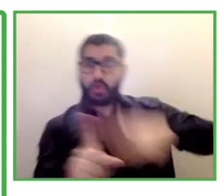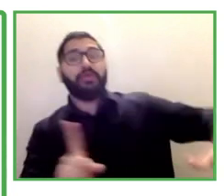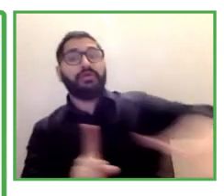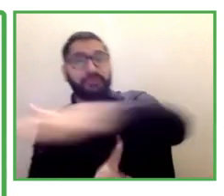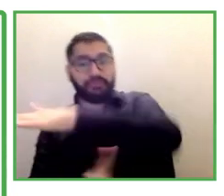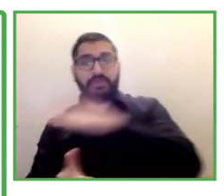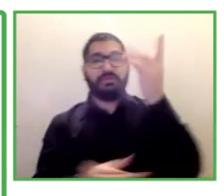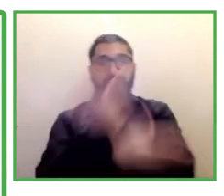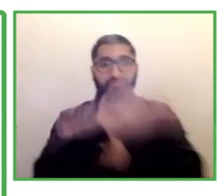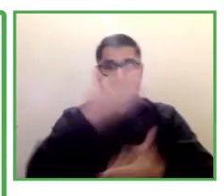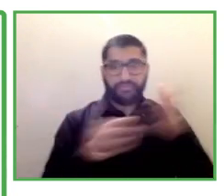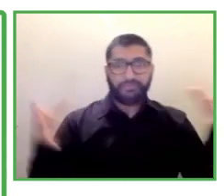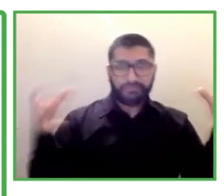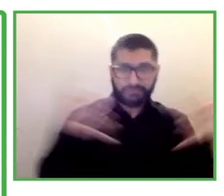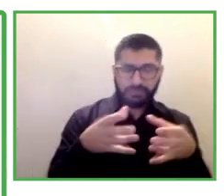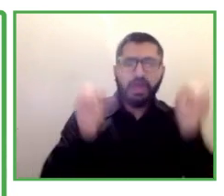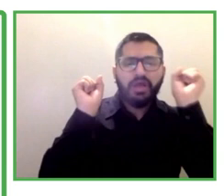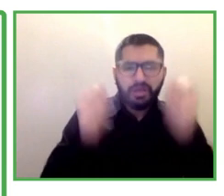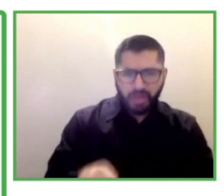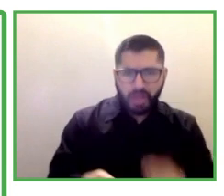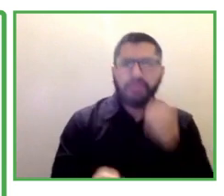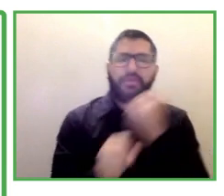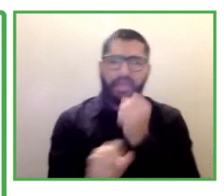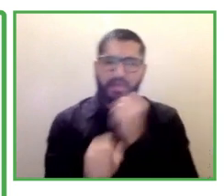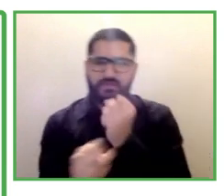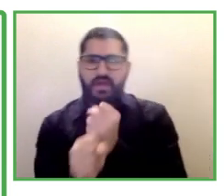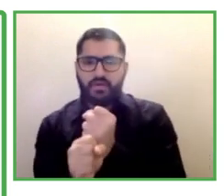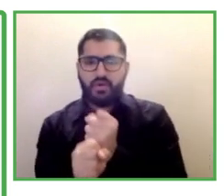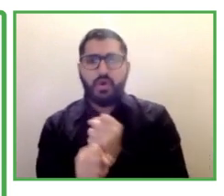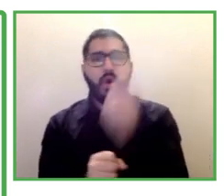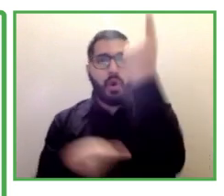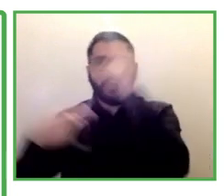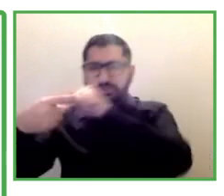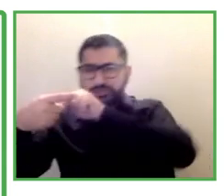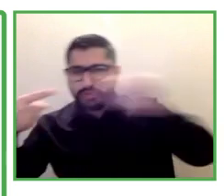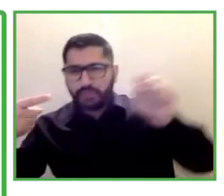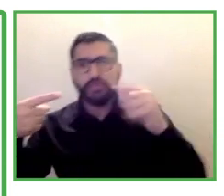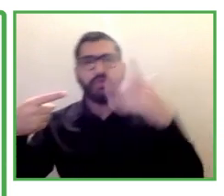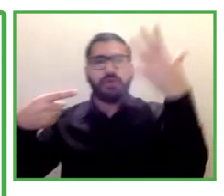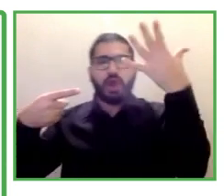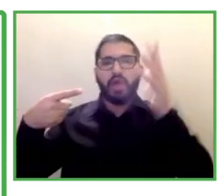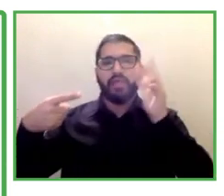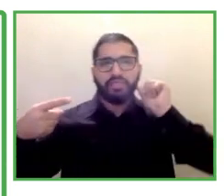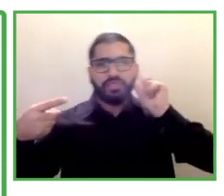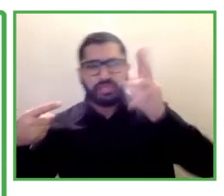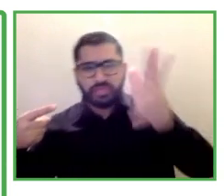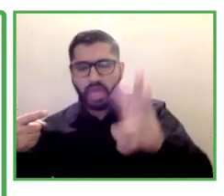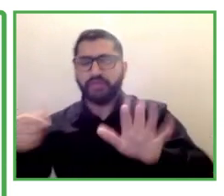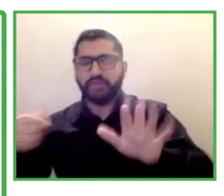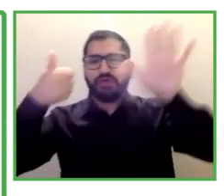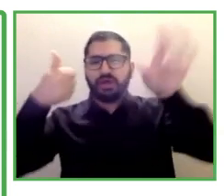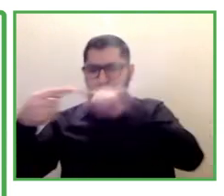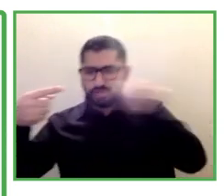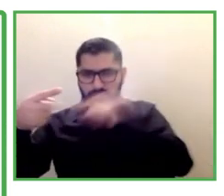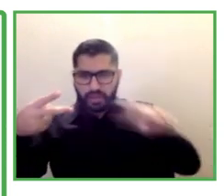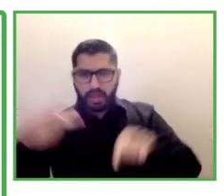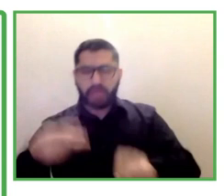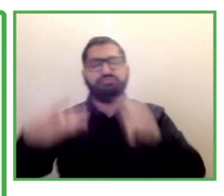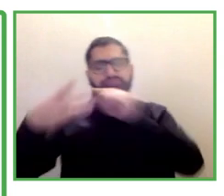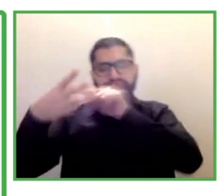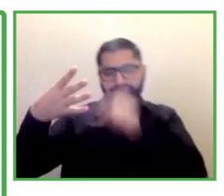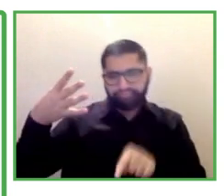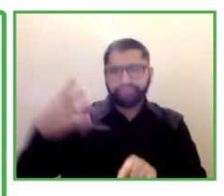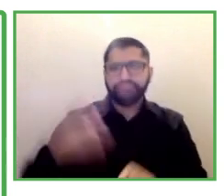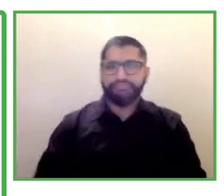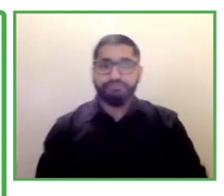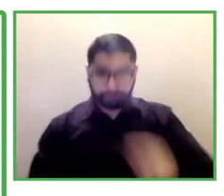extensive amount of time with everyone. We get to learn about all of their abilities,